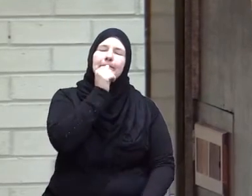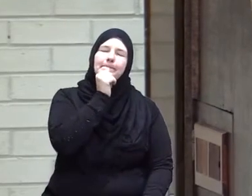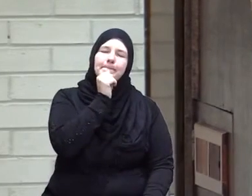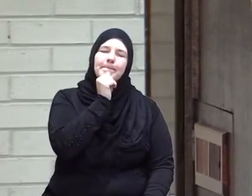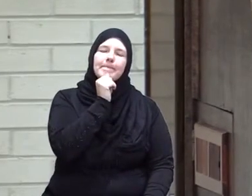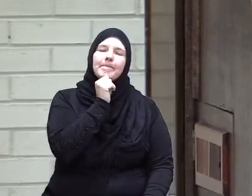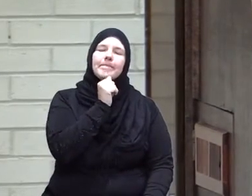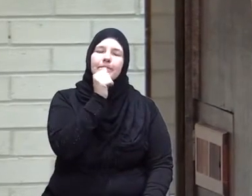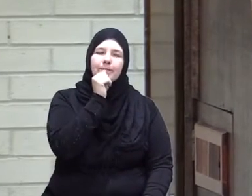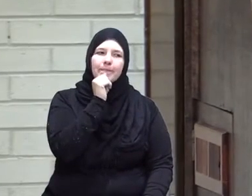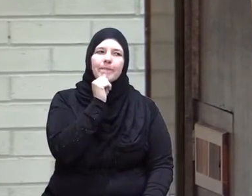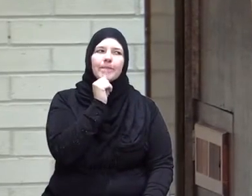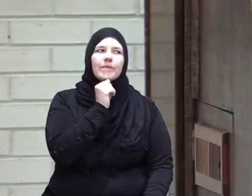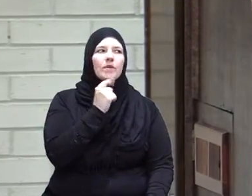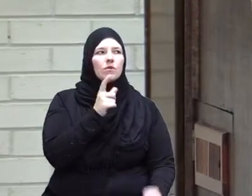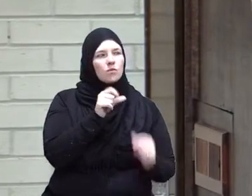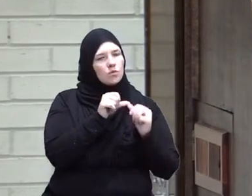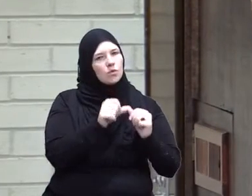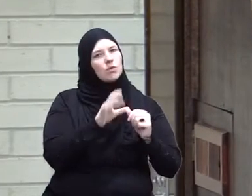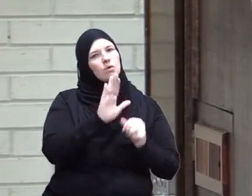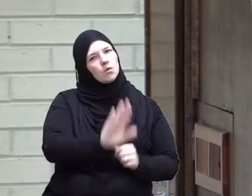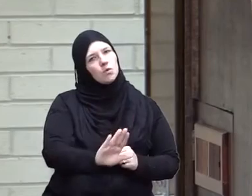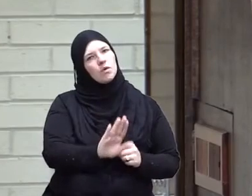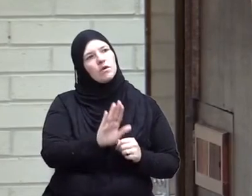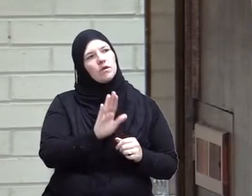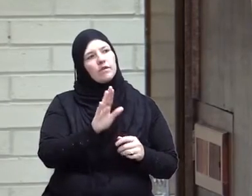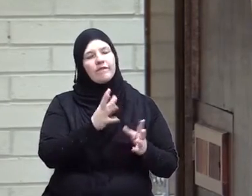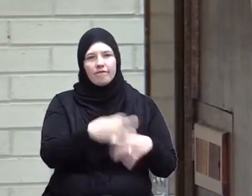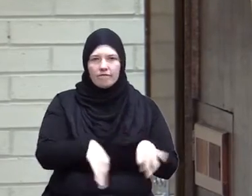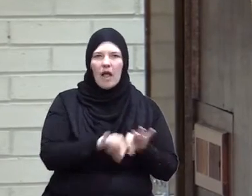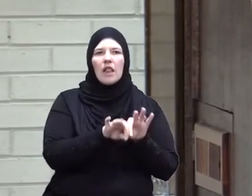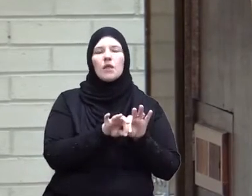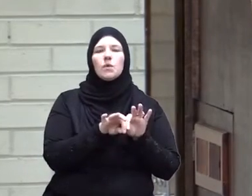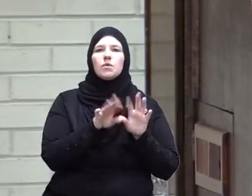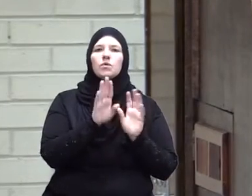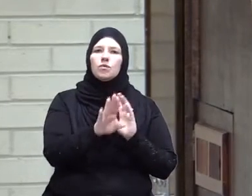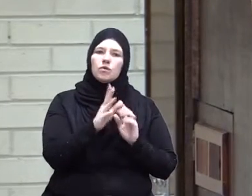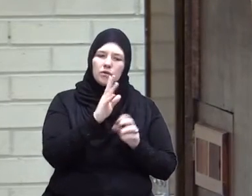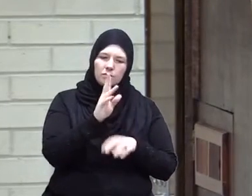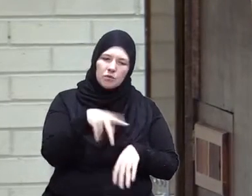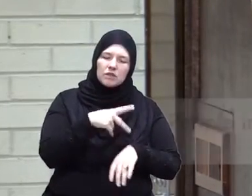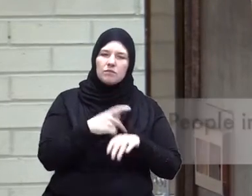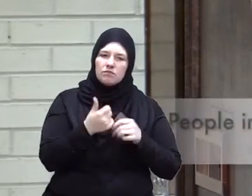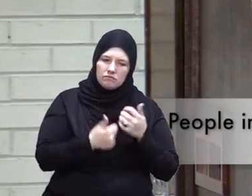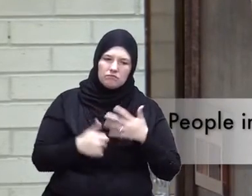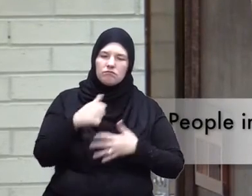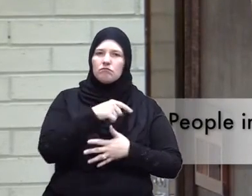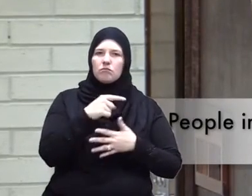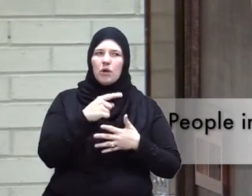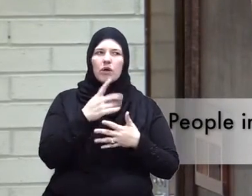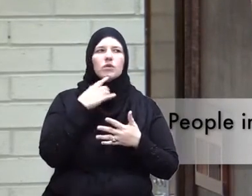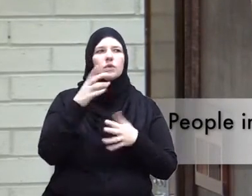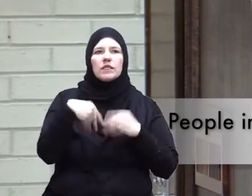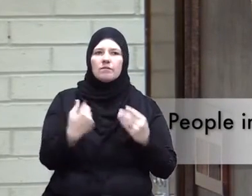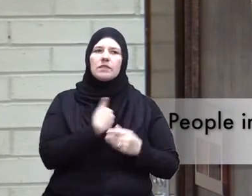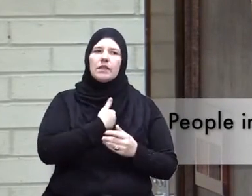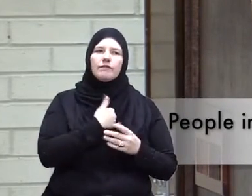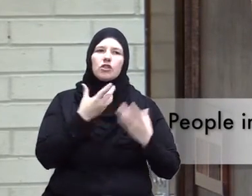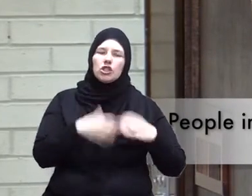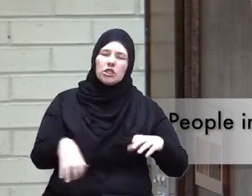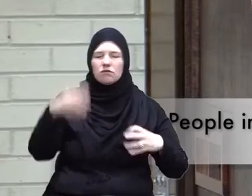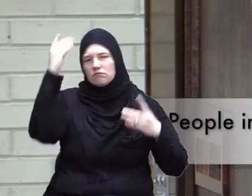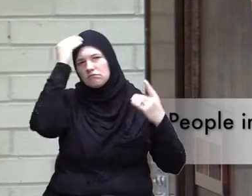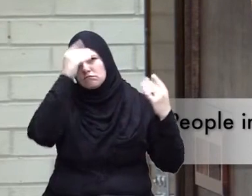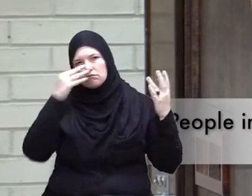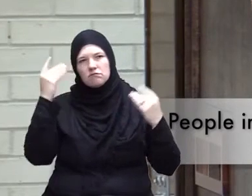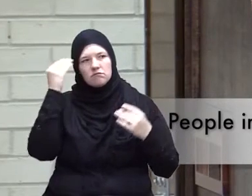to hold on to your principles to hold on to your values to give yourself a chance to reflect and ponder